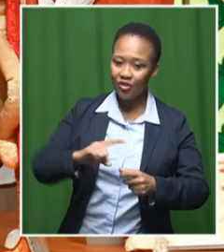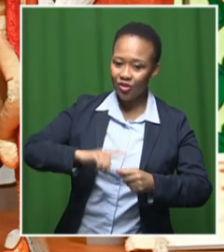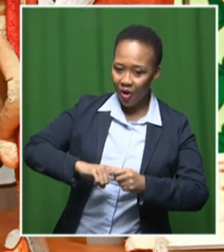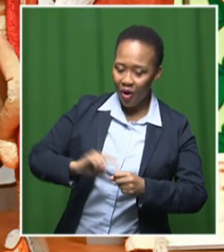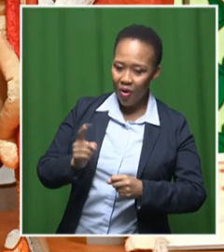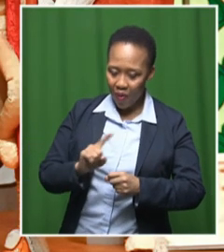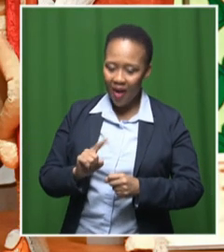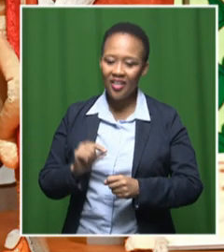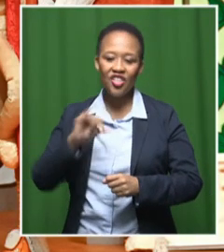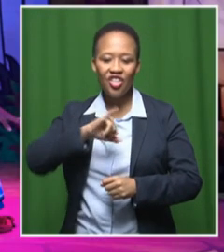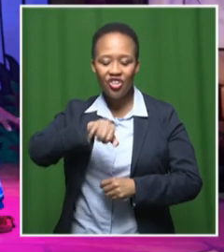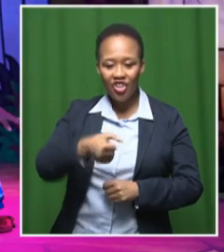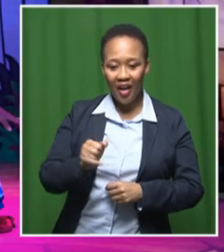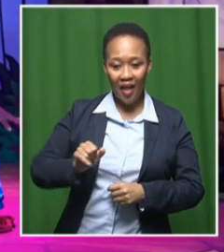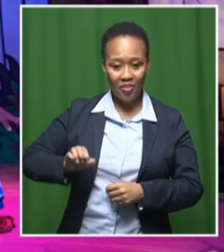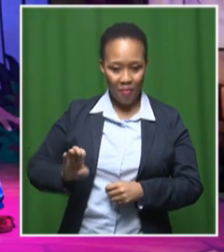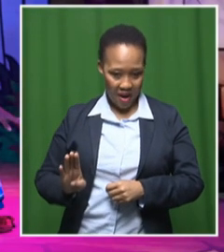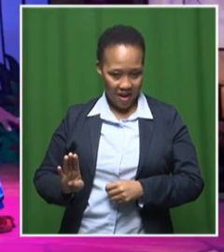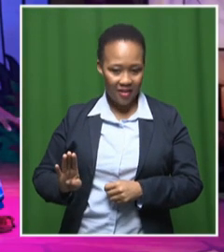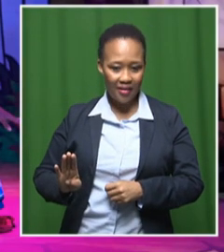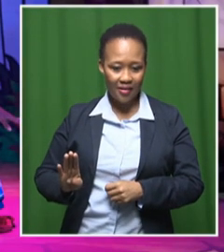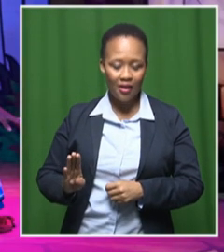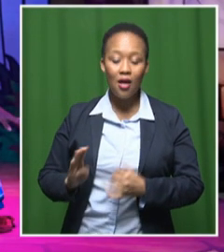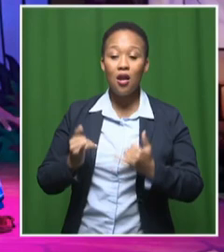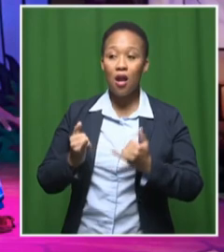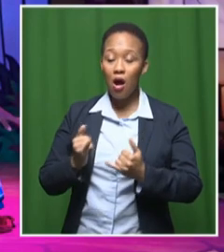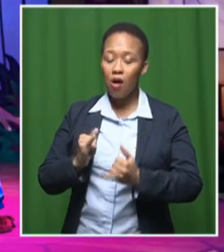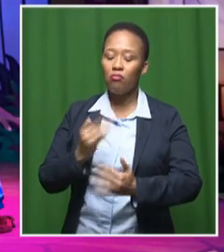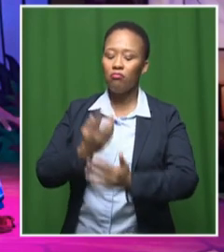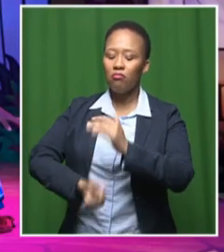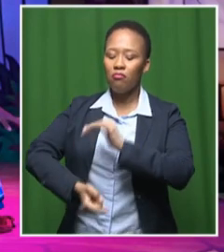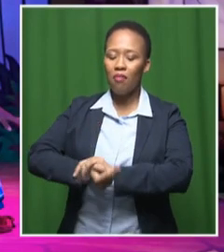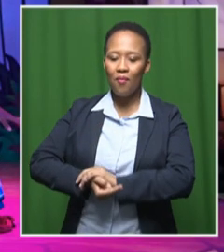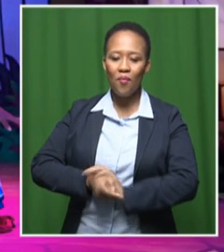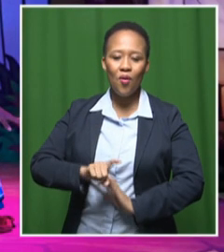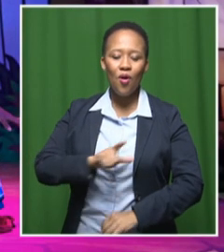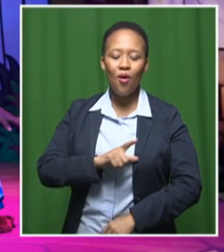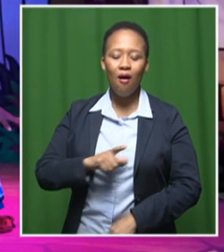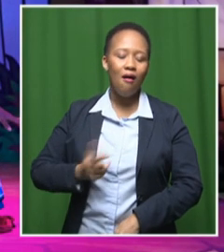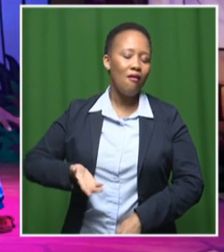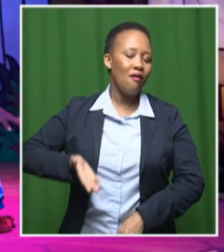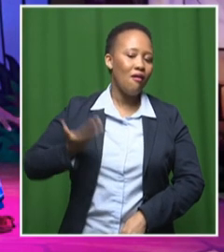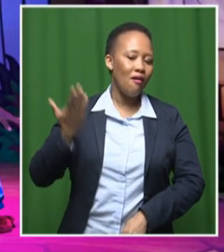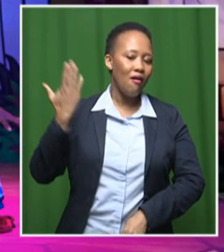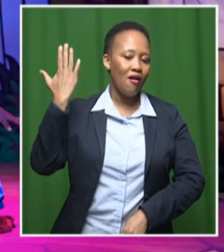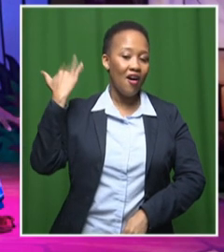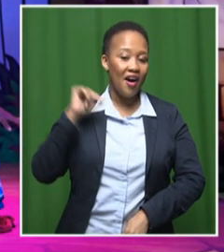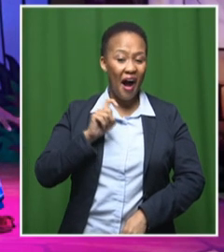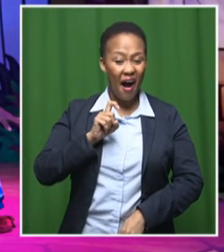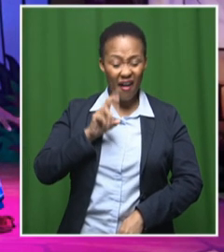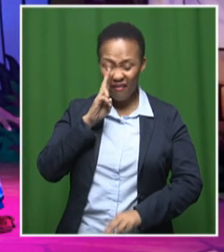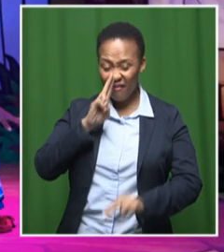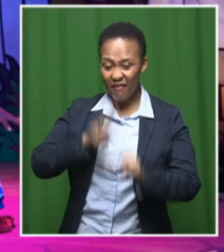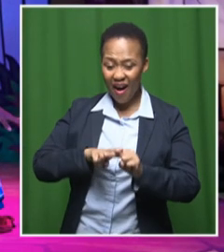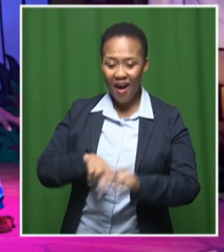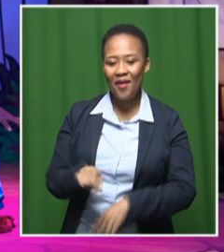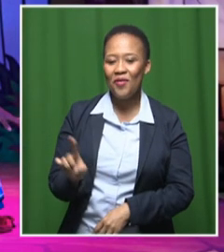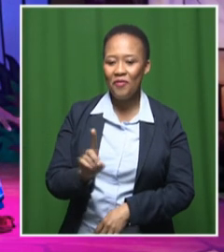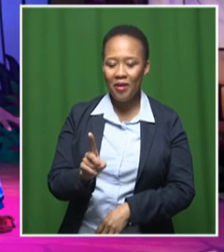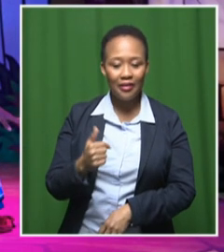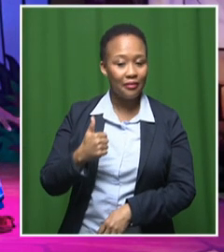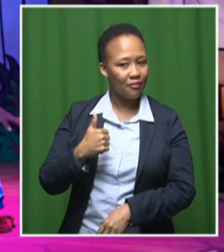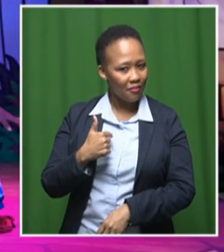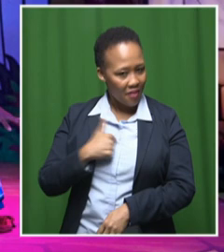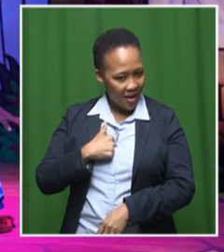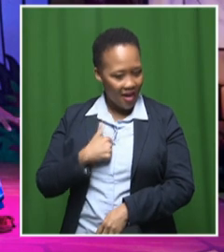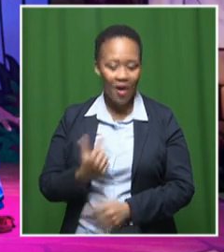So it's something that had happened a very long time ago. And it was so much fun to say or to think I'm going to be stepping